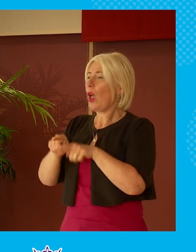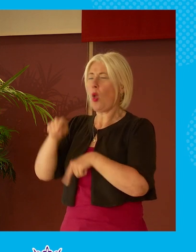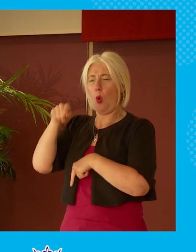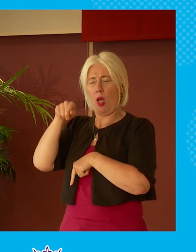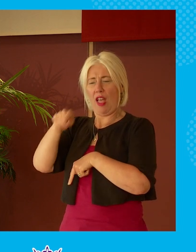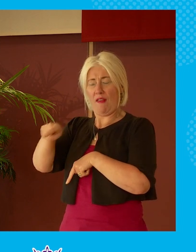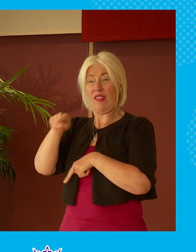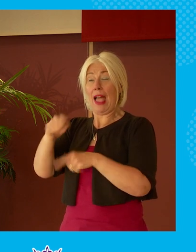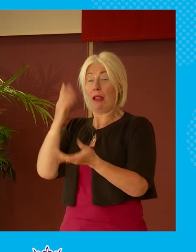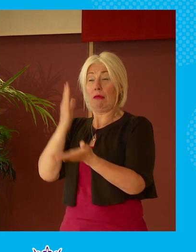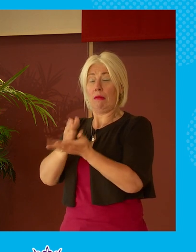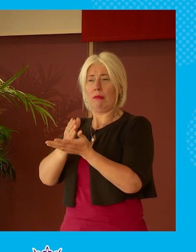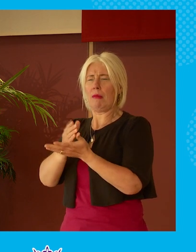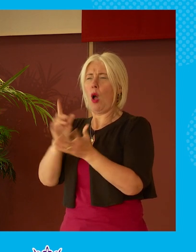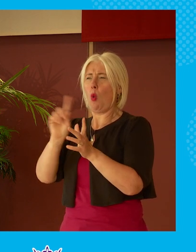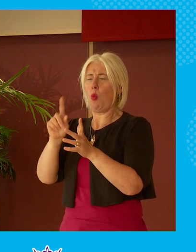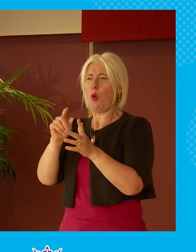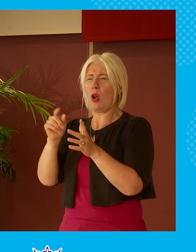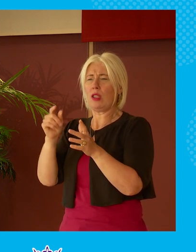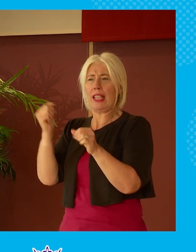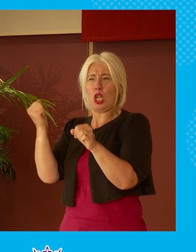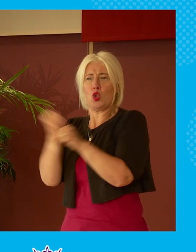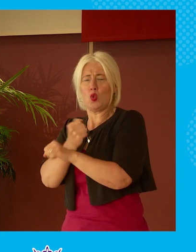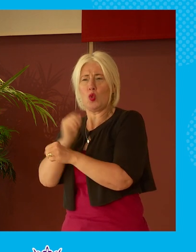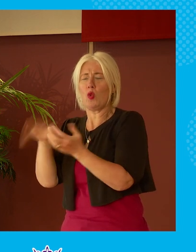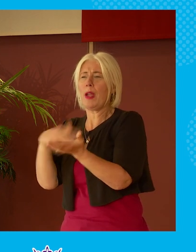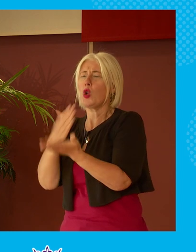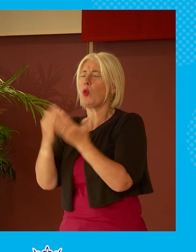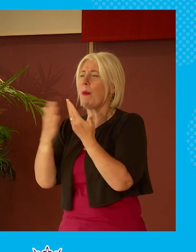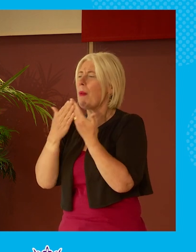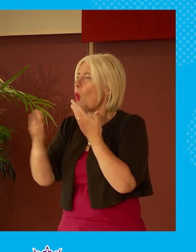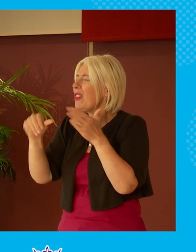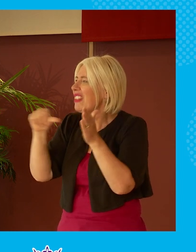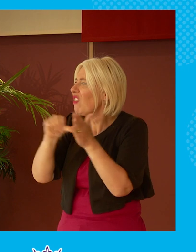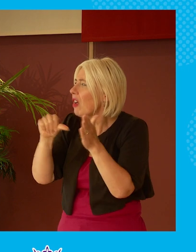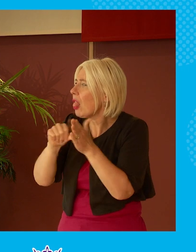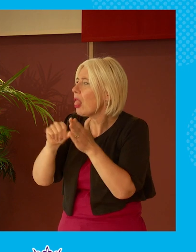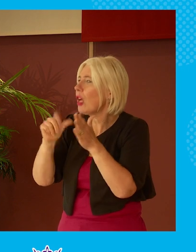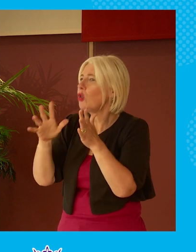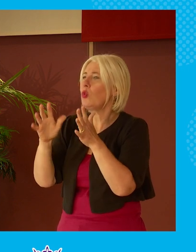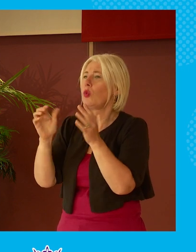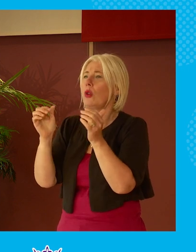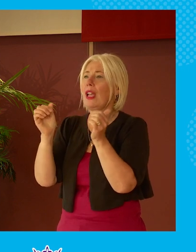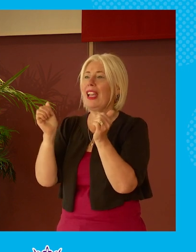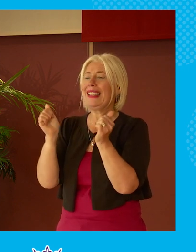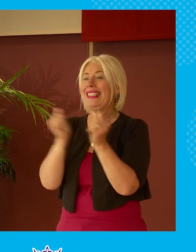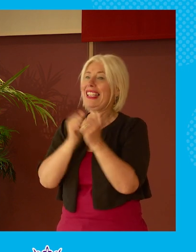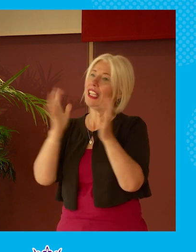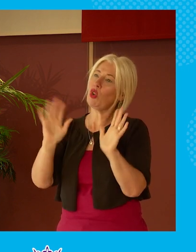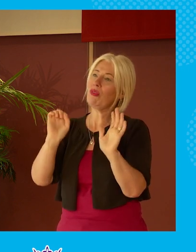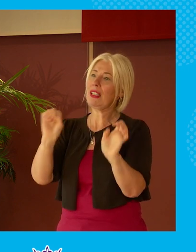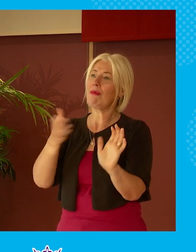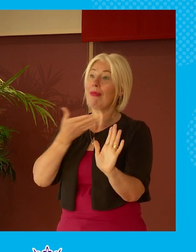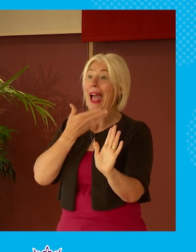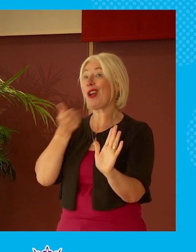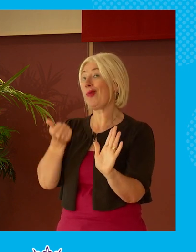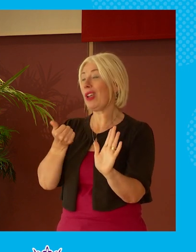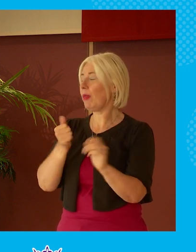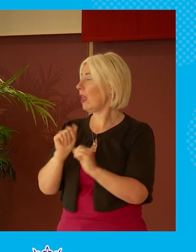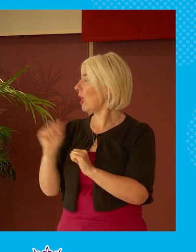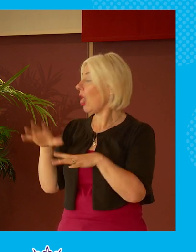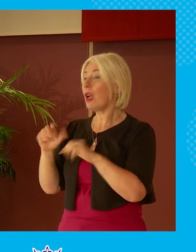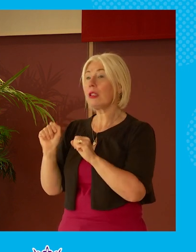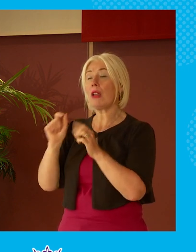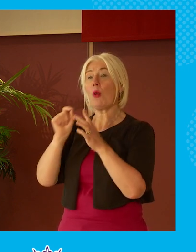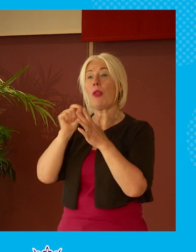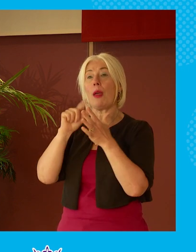in terms of of making it more difficult to disagree agreeably maybe can I start with you Peter and